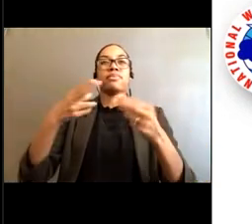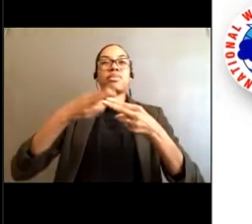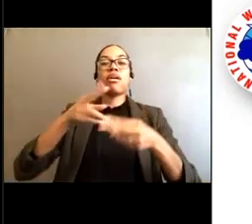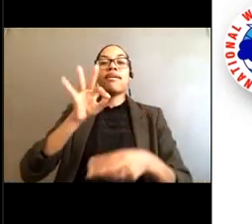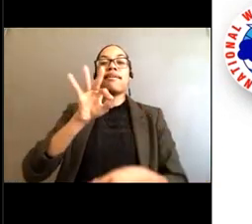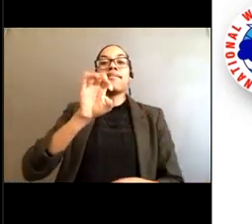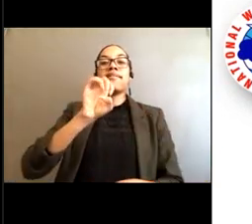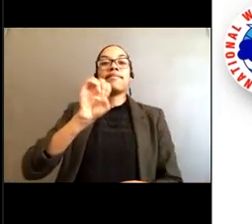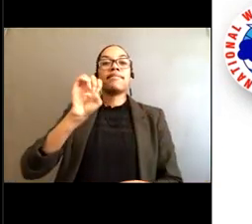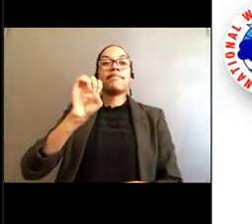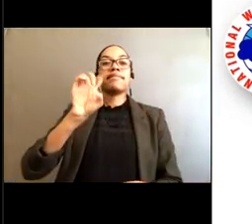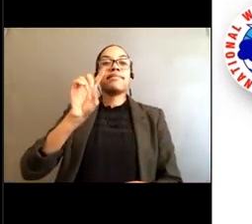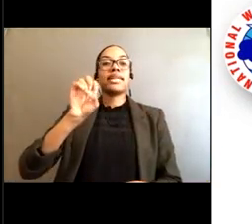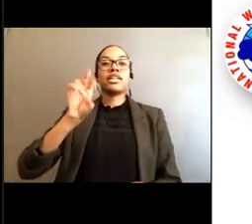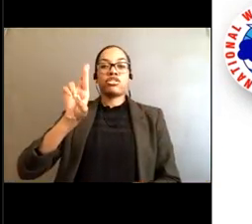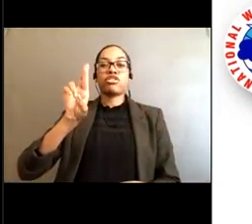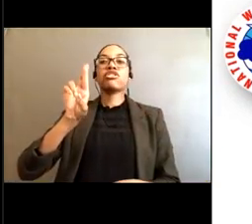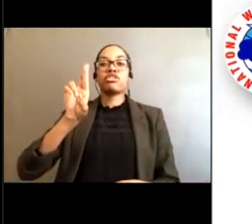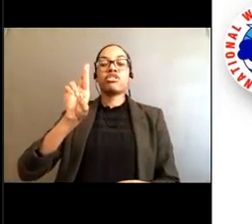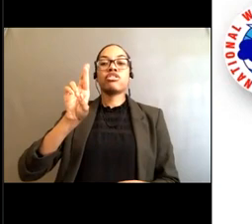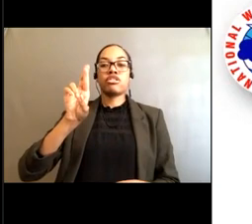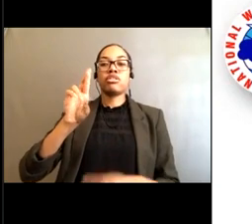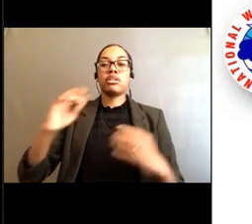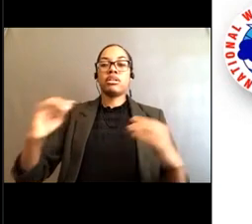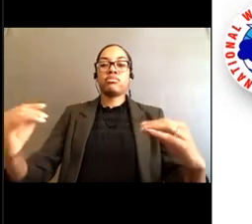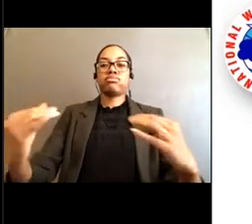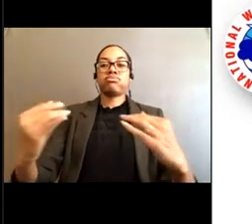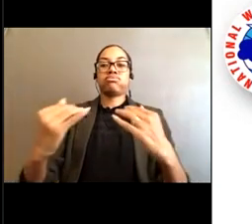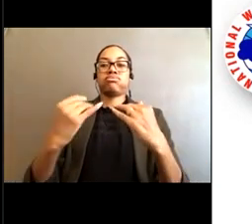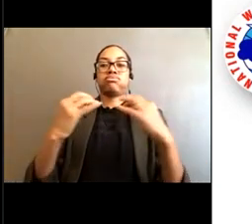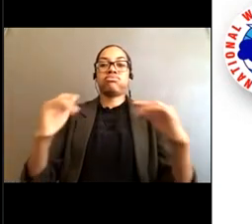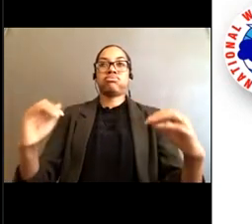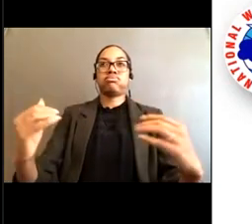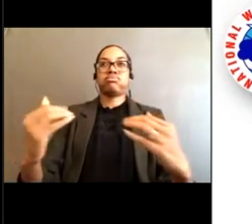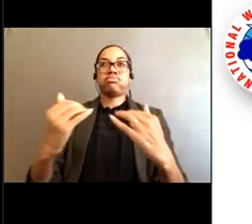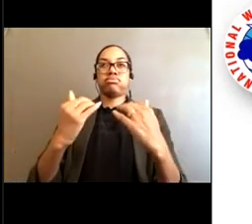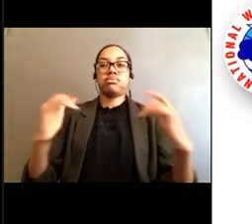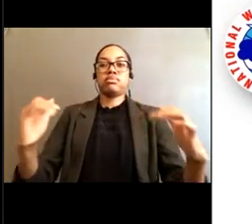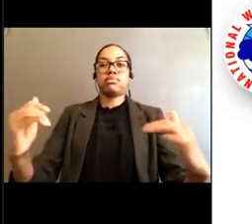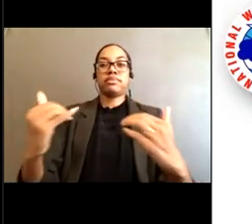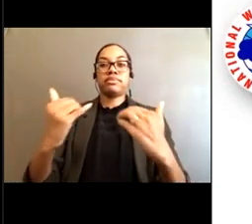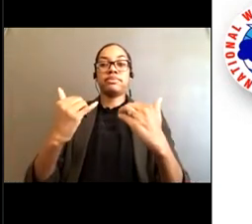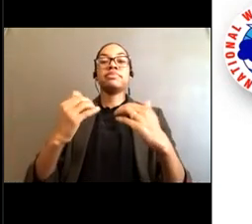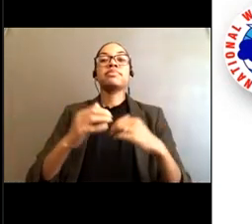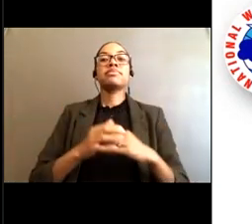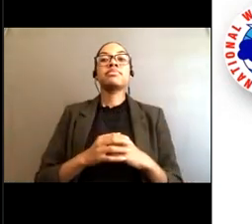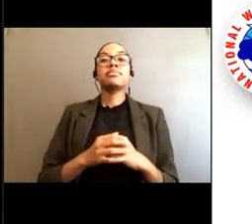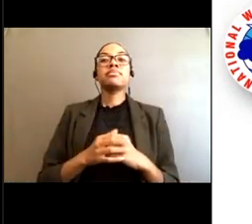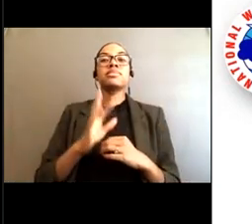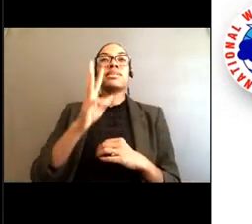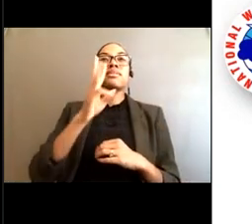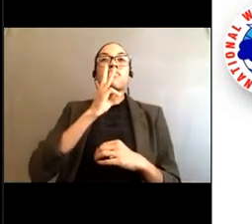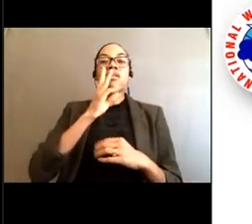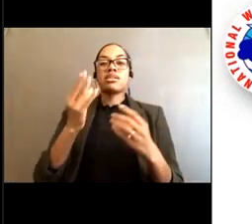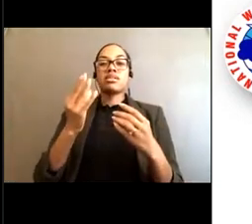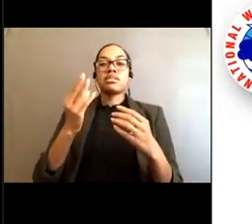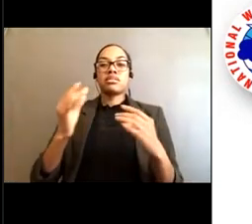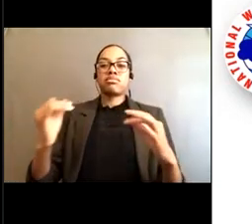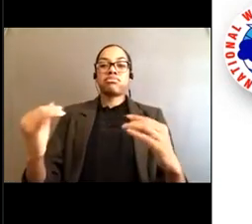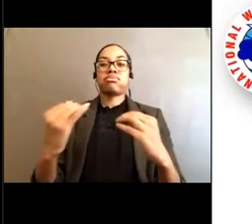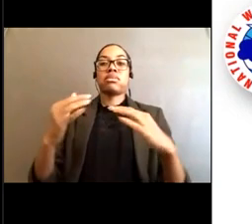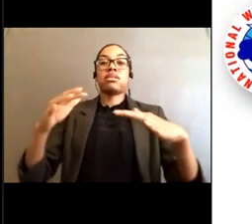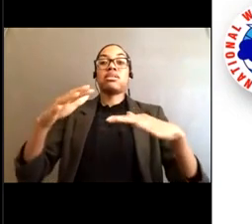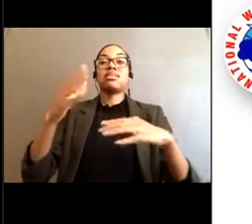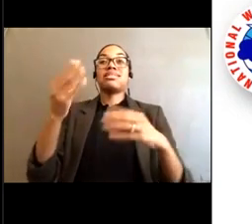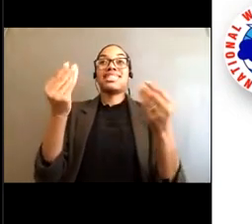of the rip current that's in the center here, and that water is piling up along the beach, and it is being gathered by